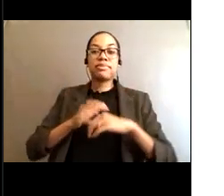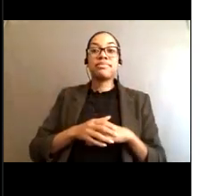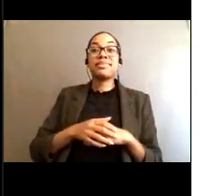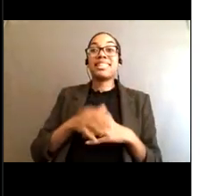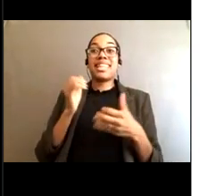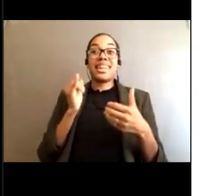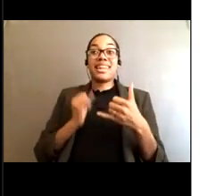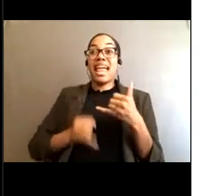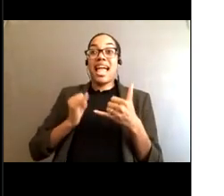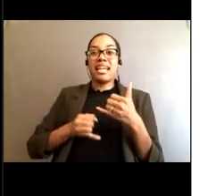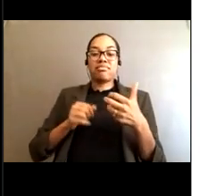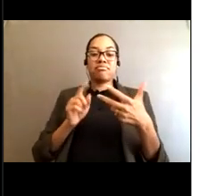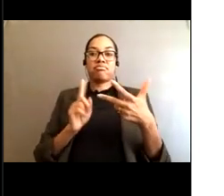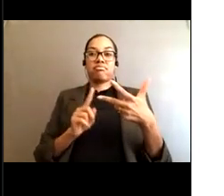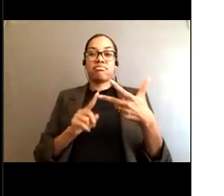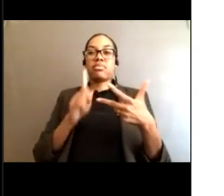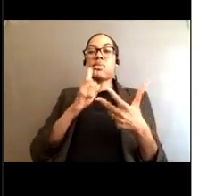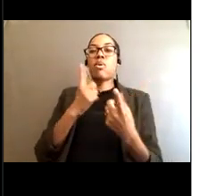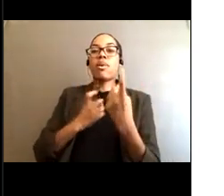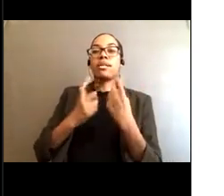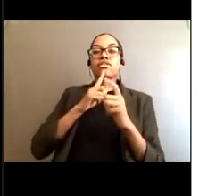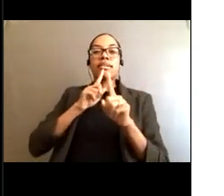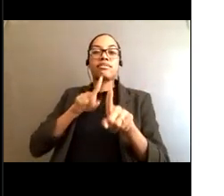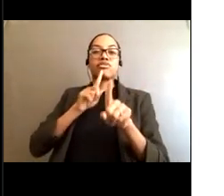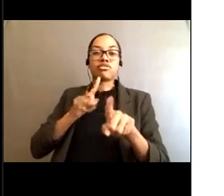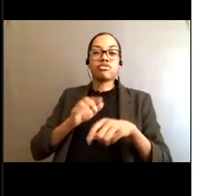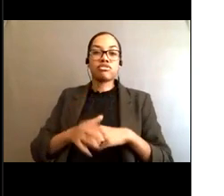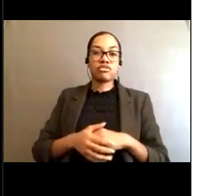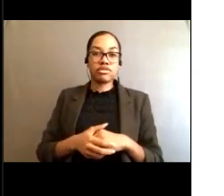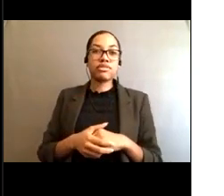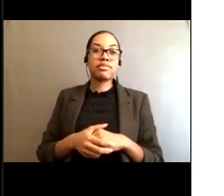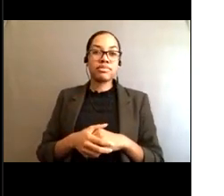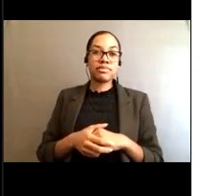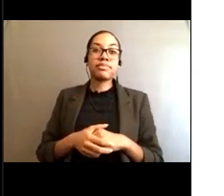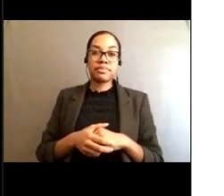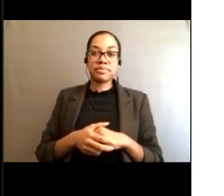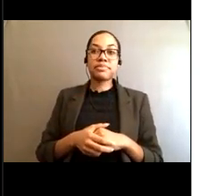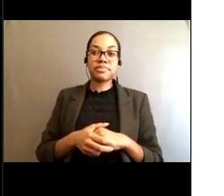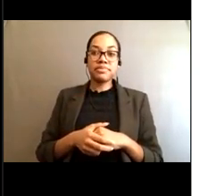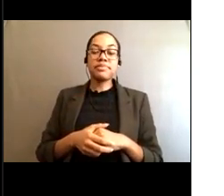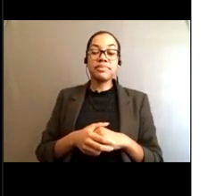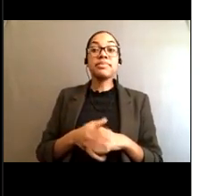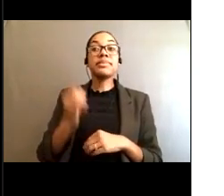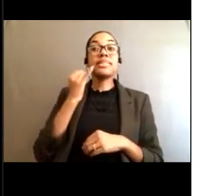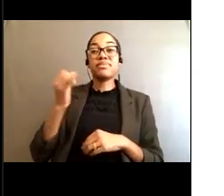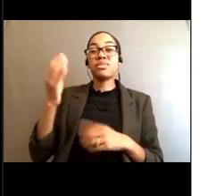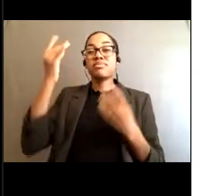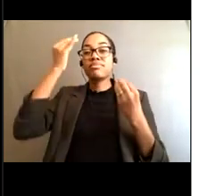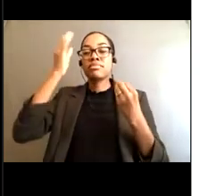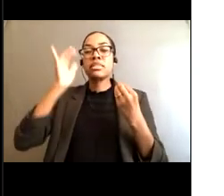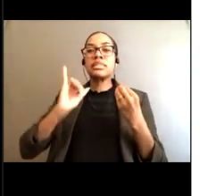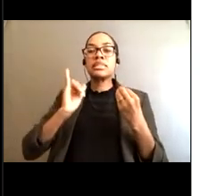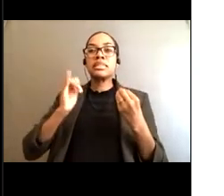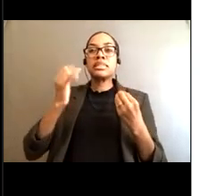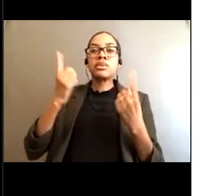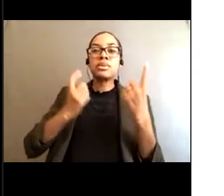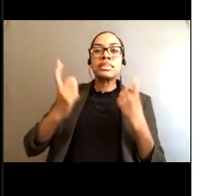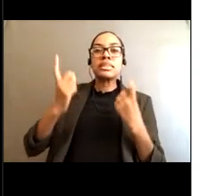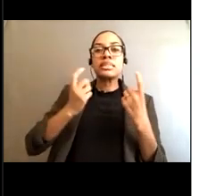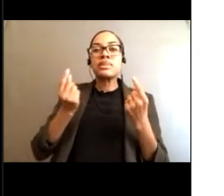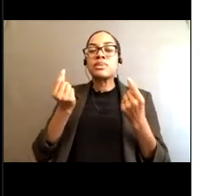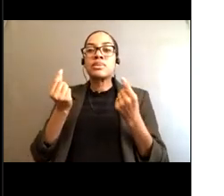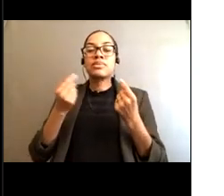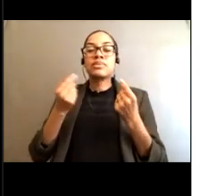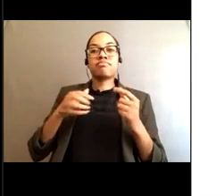watching this webinar, if you think of a question, feel free to enter it. Or at the end, if you have questions, enter